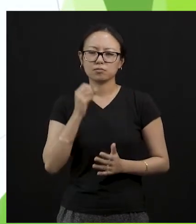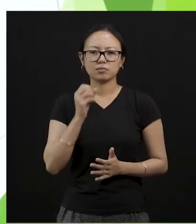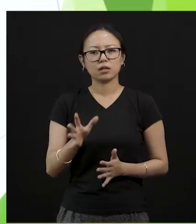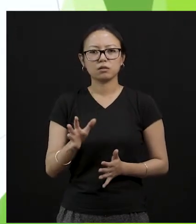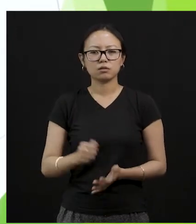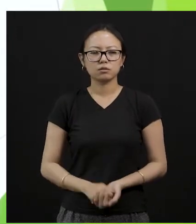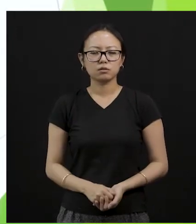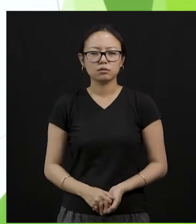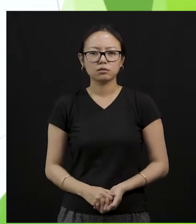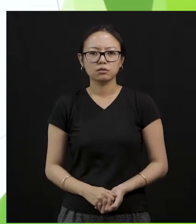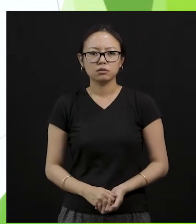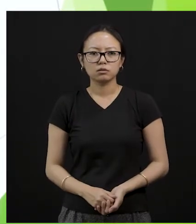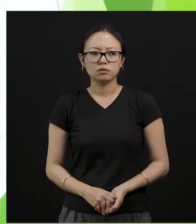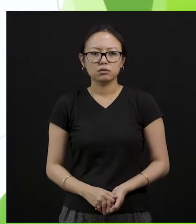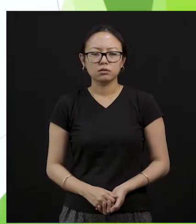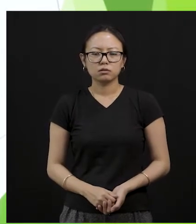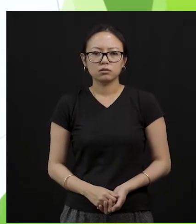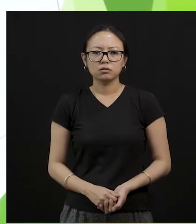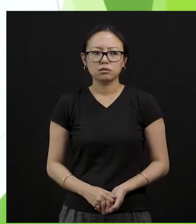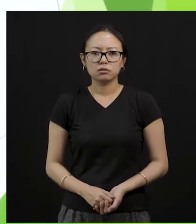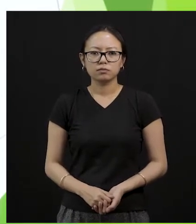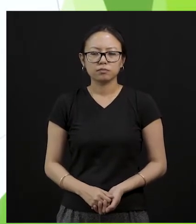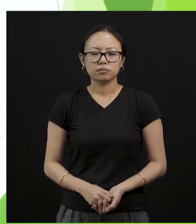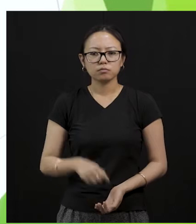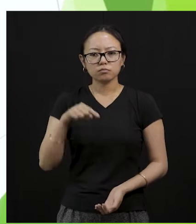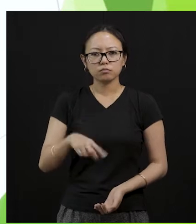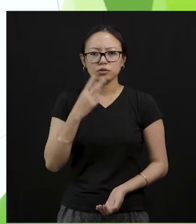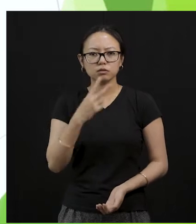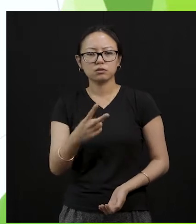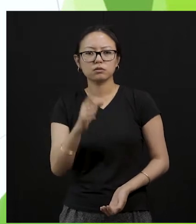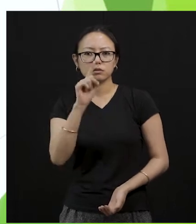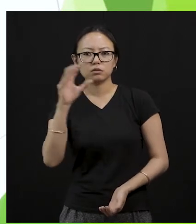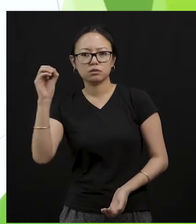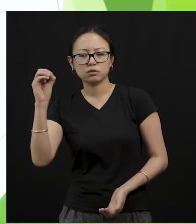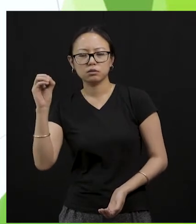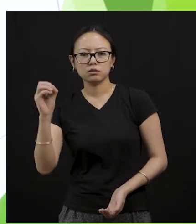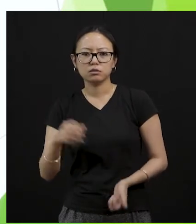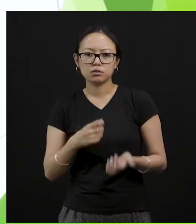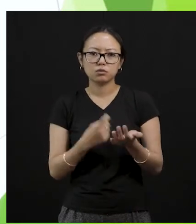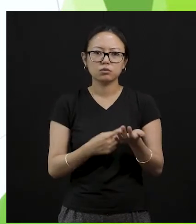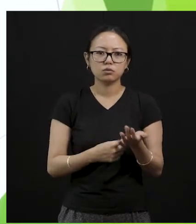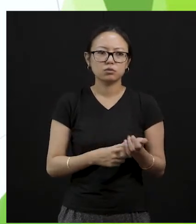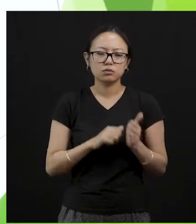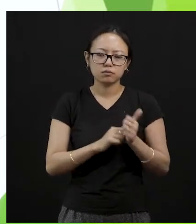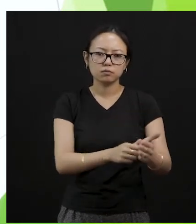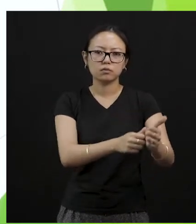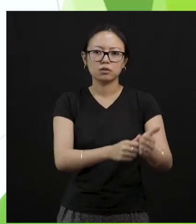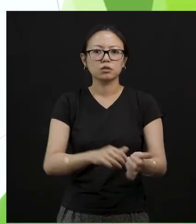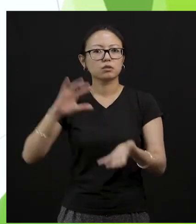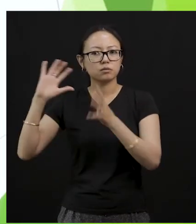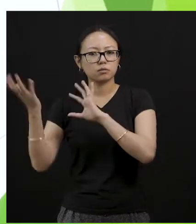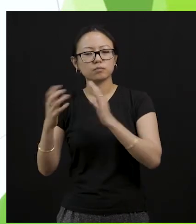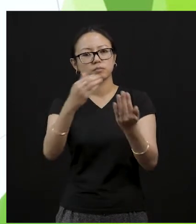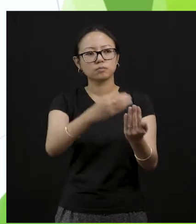let us follow these 10 easy steps to protect our environment. Now here the